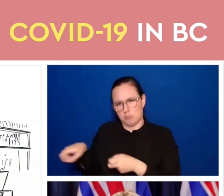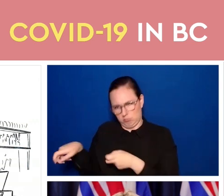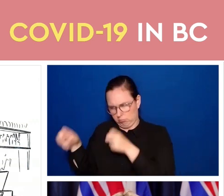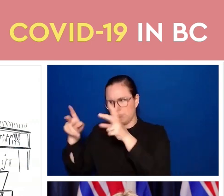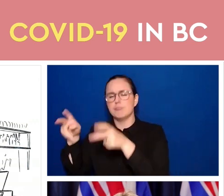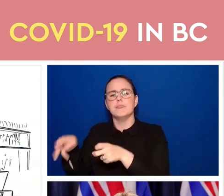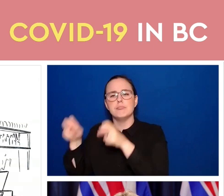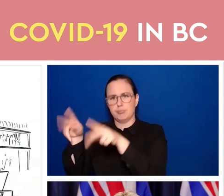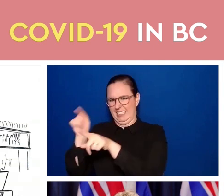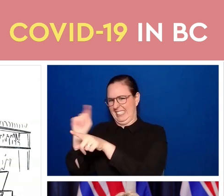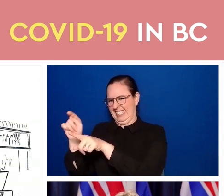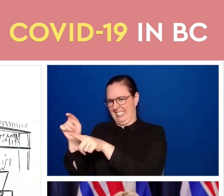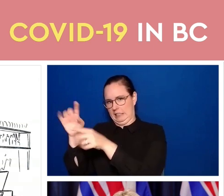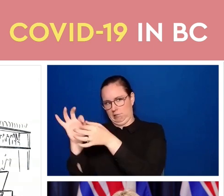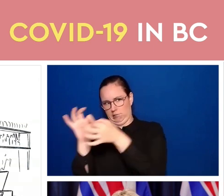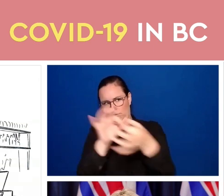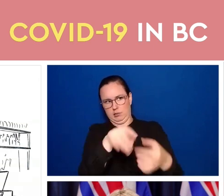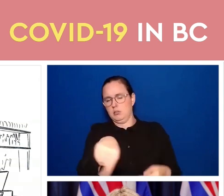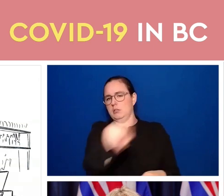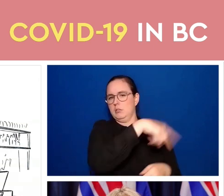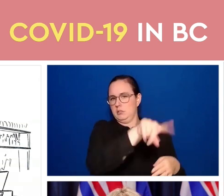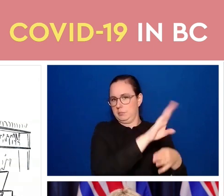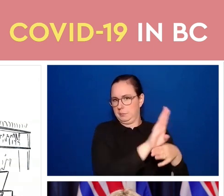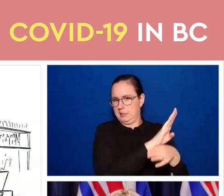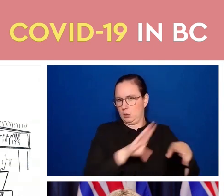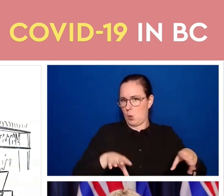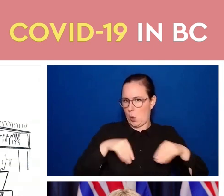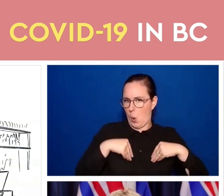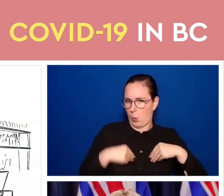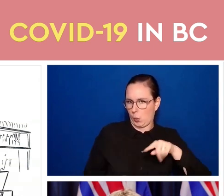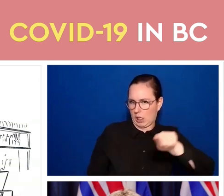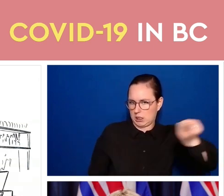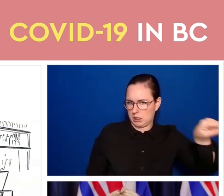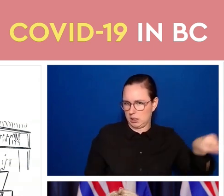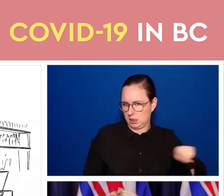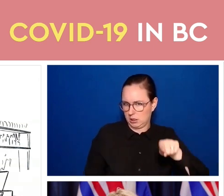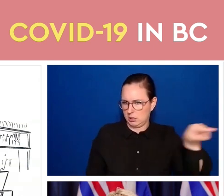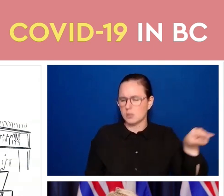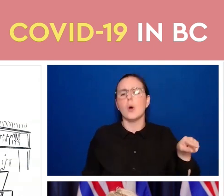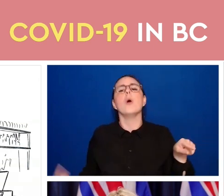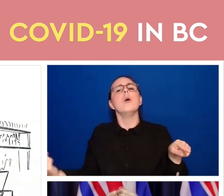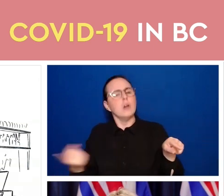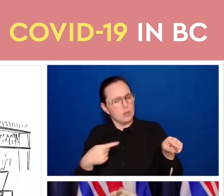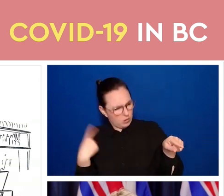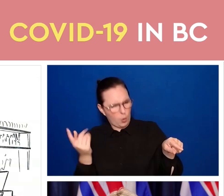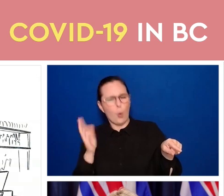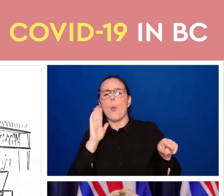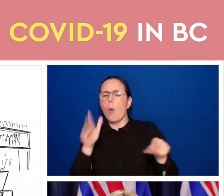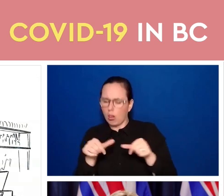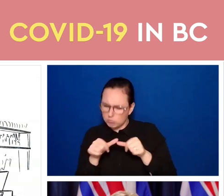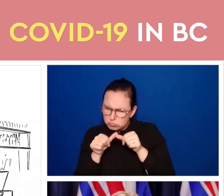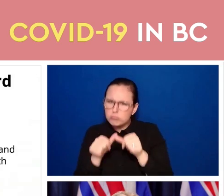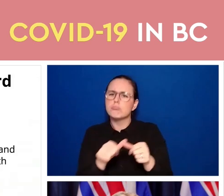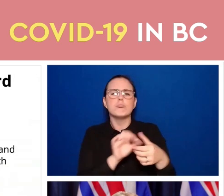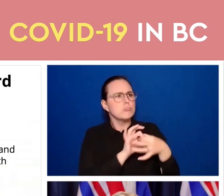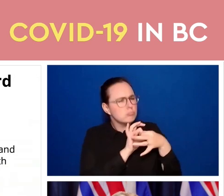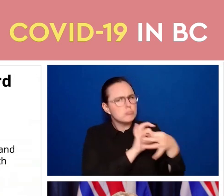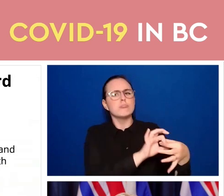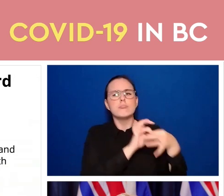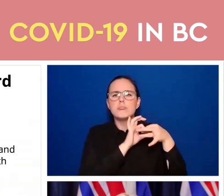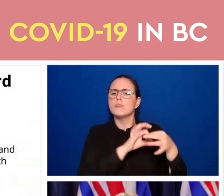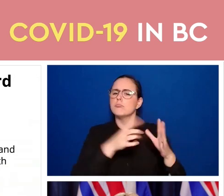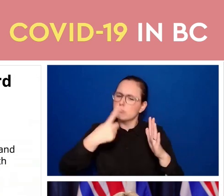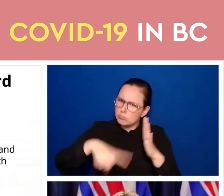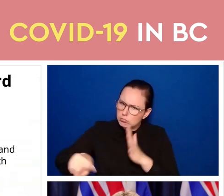part of our commitment to engage with businesses as we go through this in the next week and as we roll this out over the next few months.